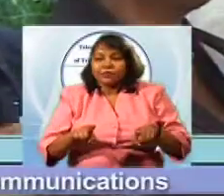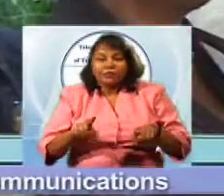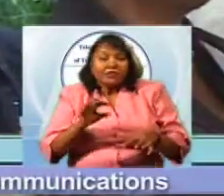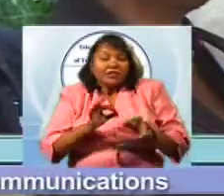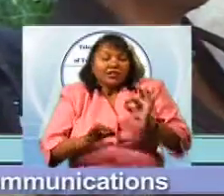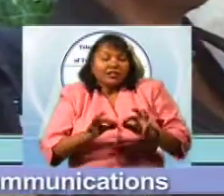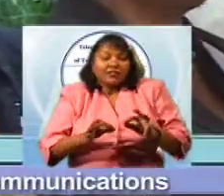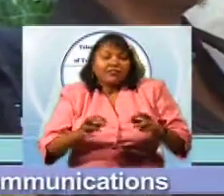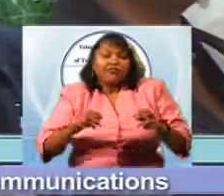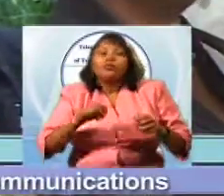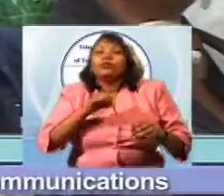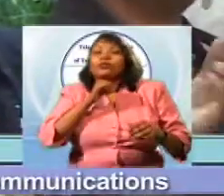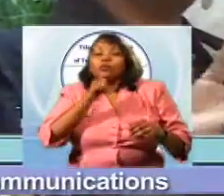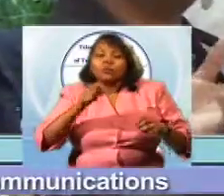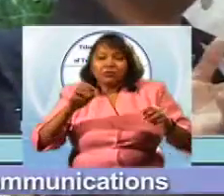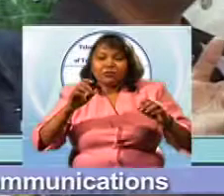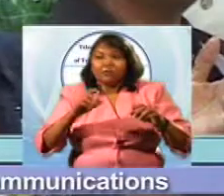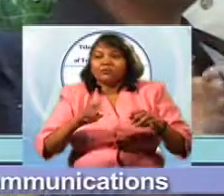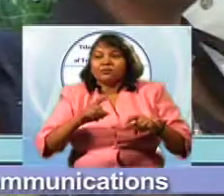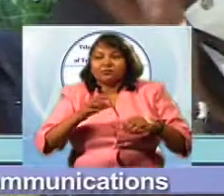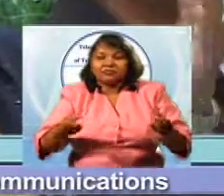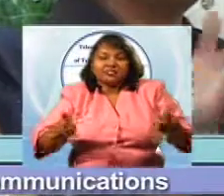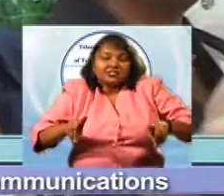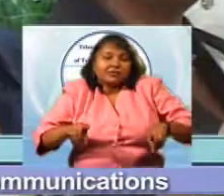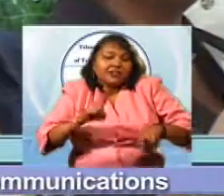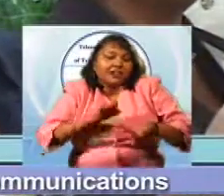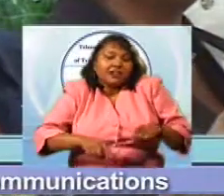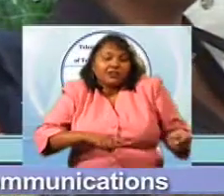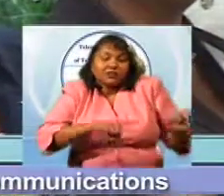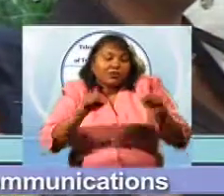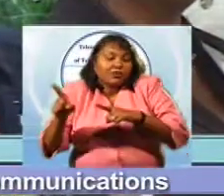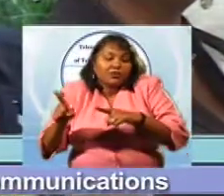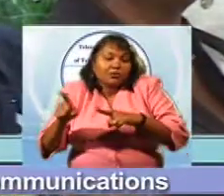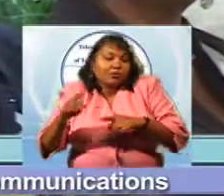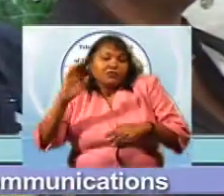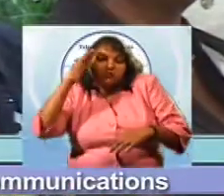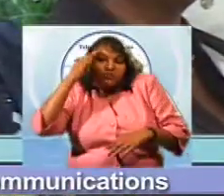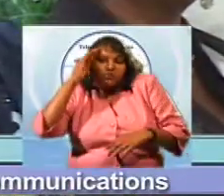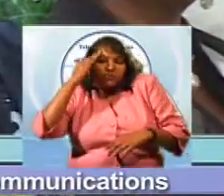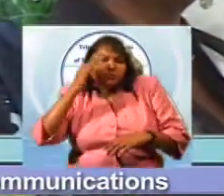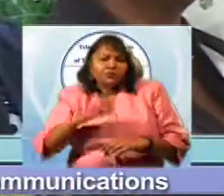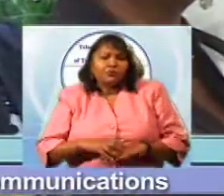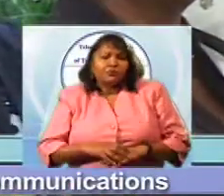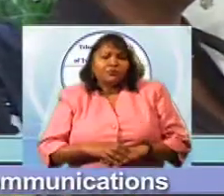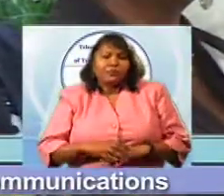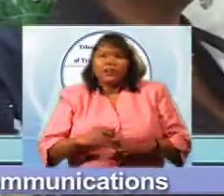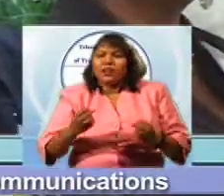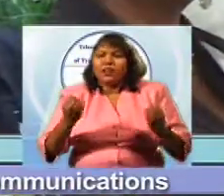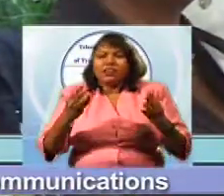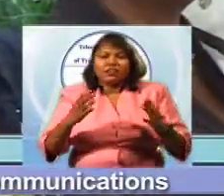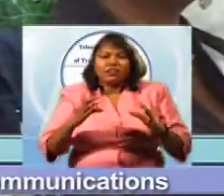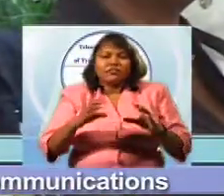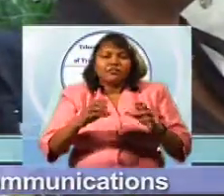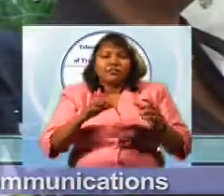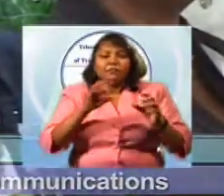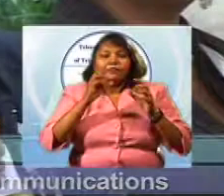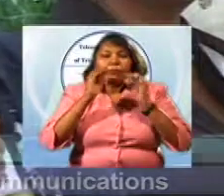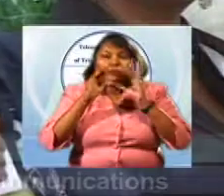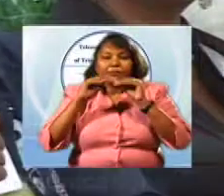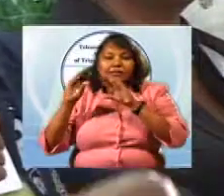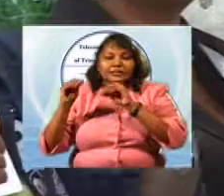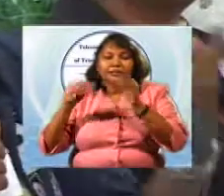you are physically unable to go, you'd never know. There have been a series of lectures being done by UTT,